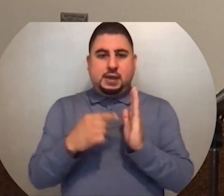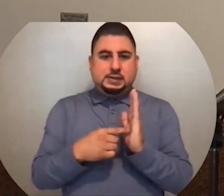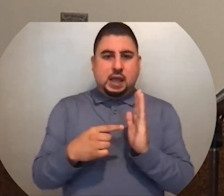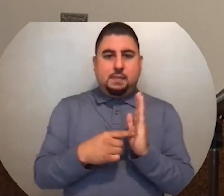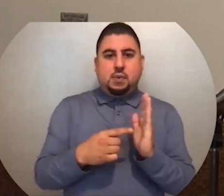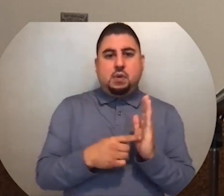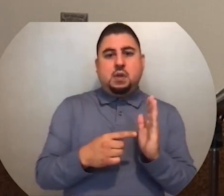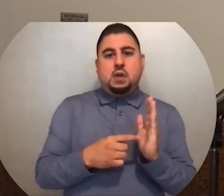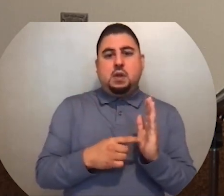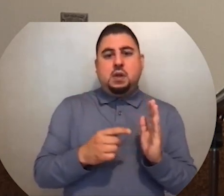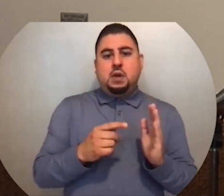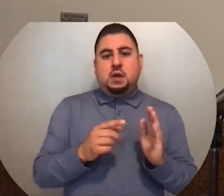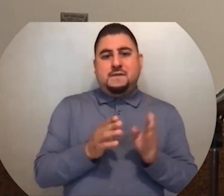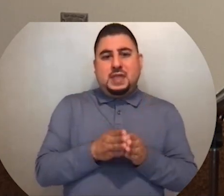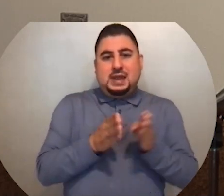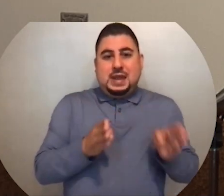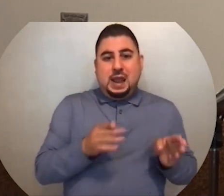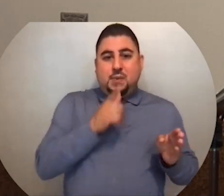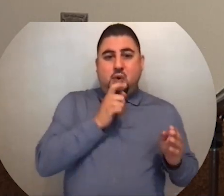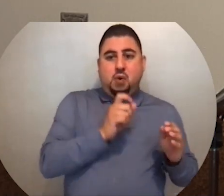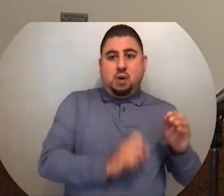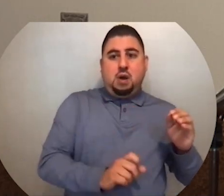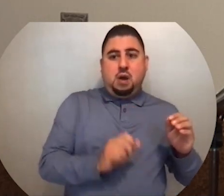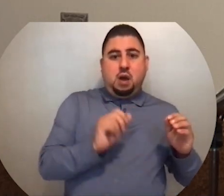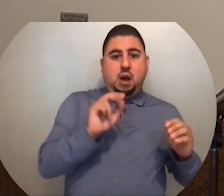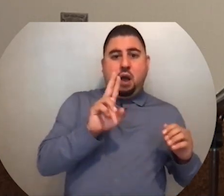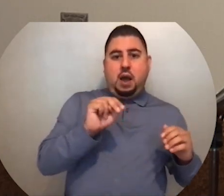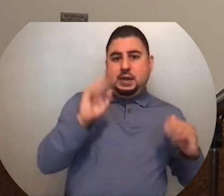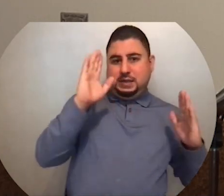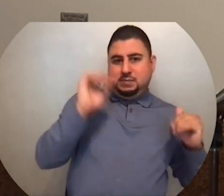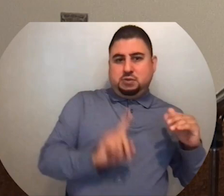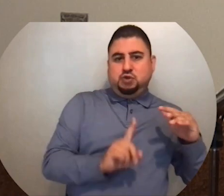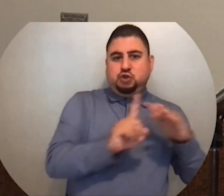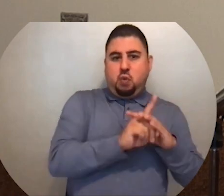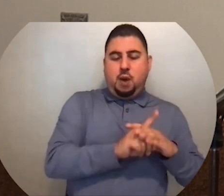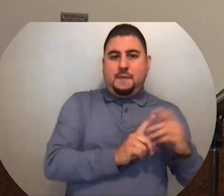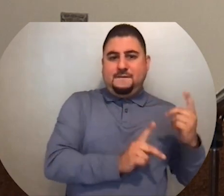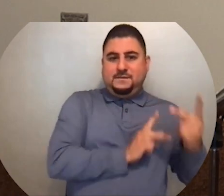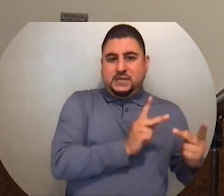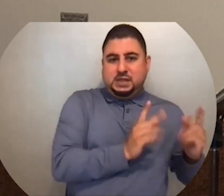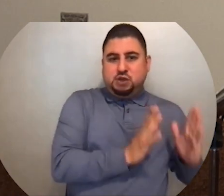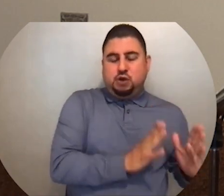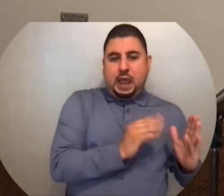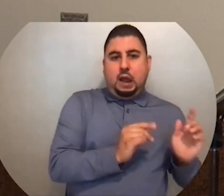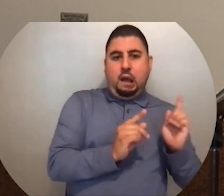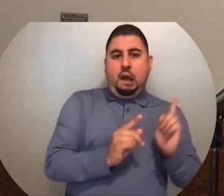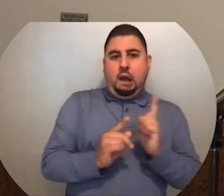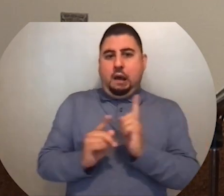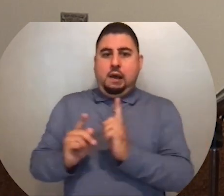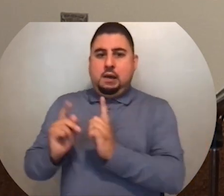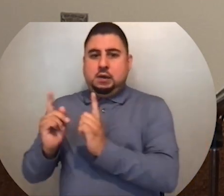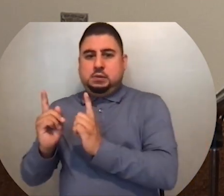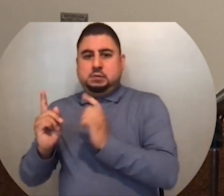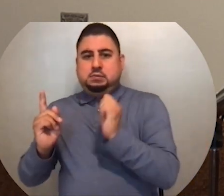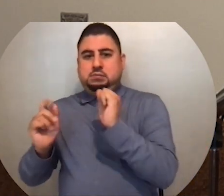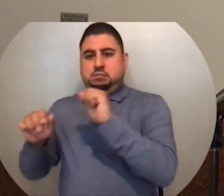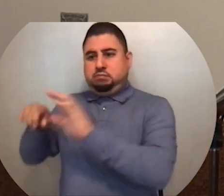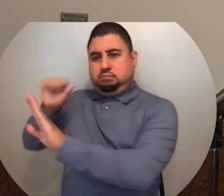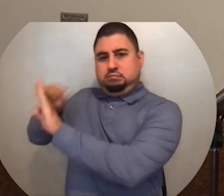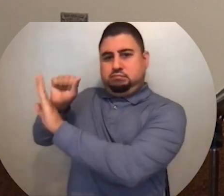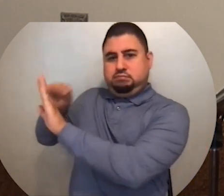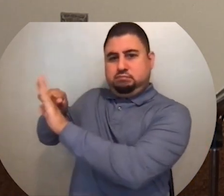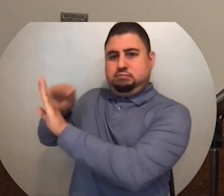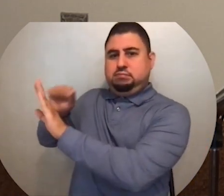the friend in need, the neighbor who has visitors who were unexpected. It's clearly after everyone's gone to bed and this